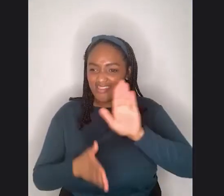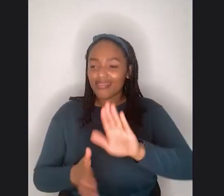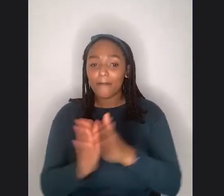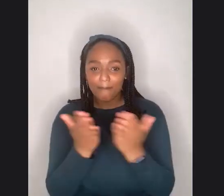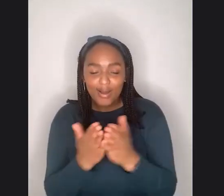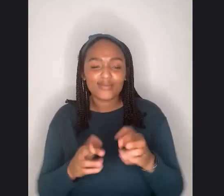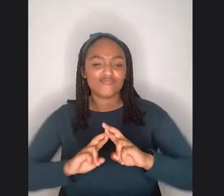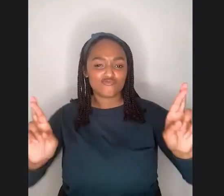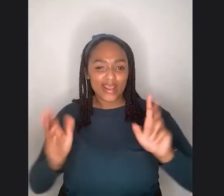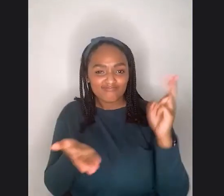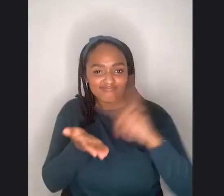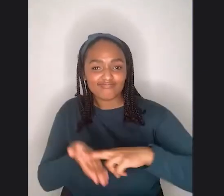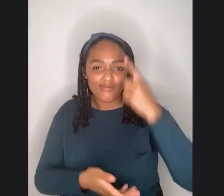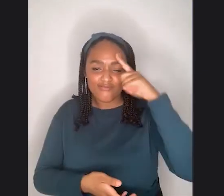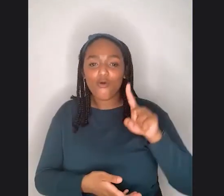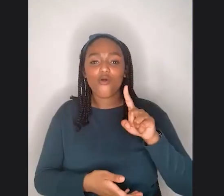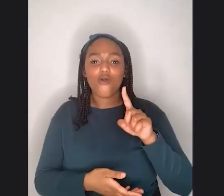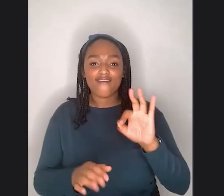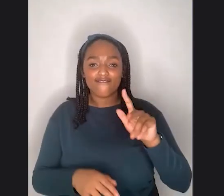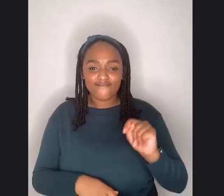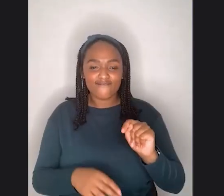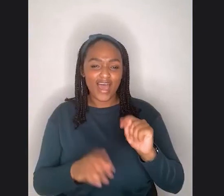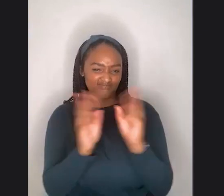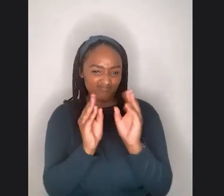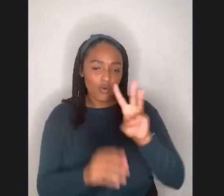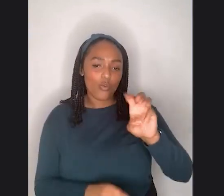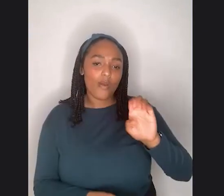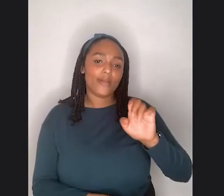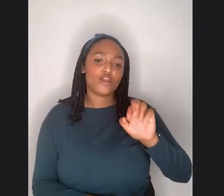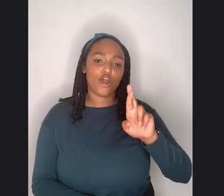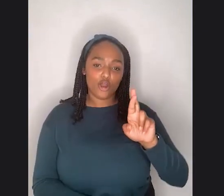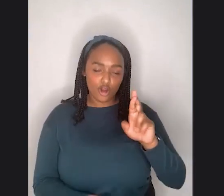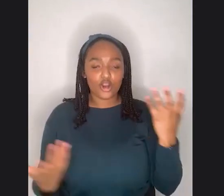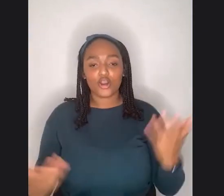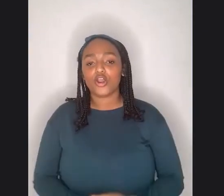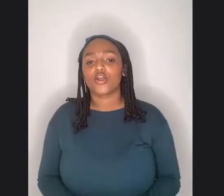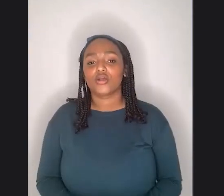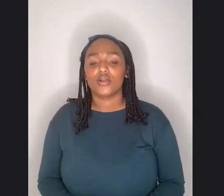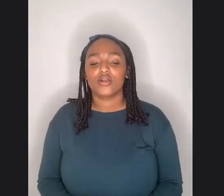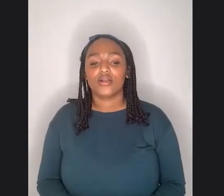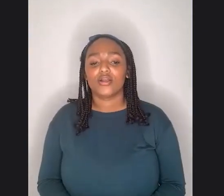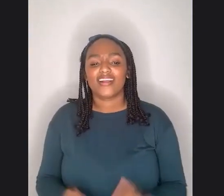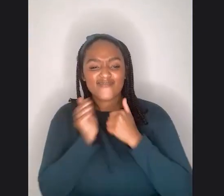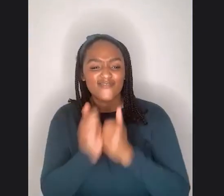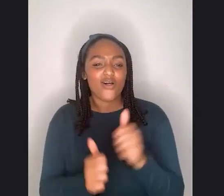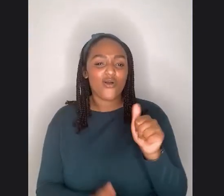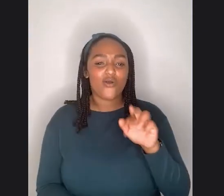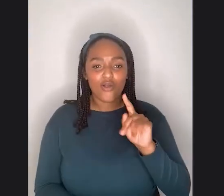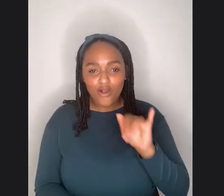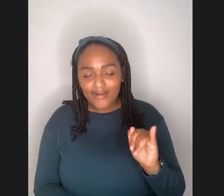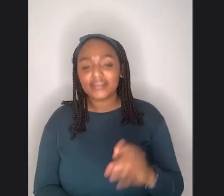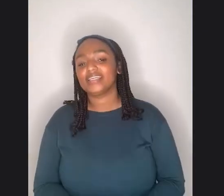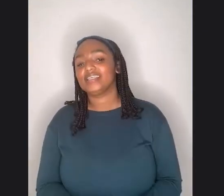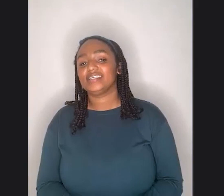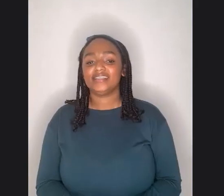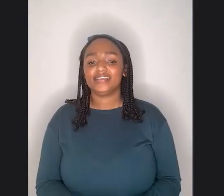for that webinar in early June from us. And, um, please, you know, please follow Artie keep in, keep tabs of what